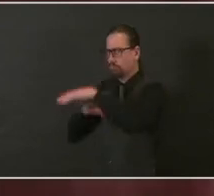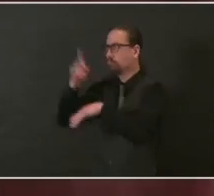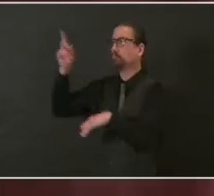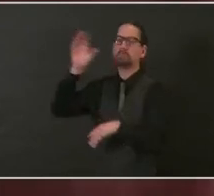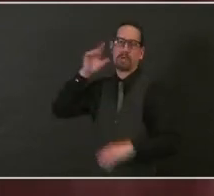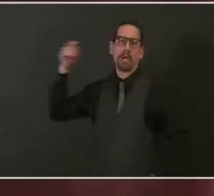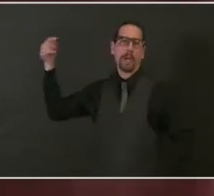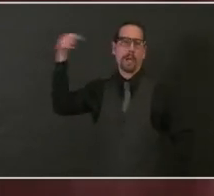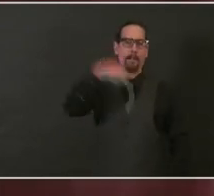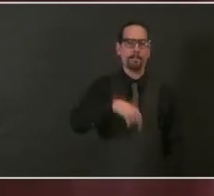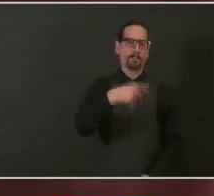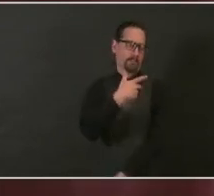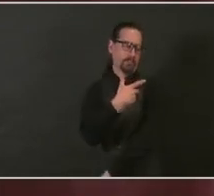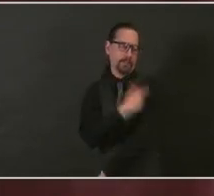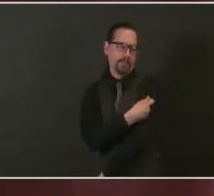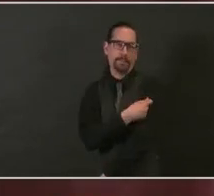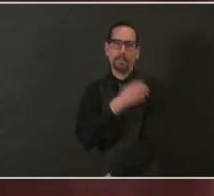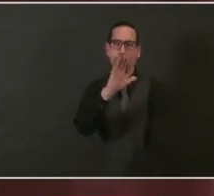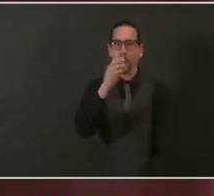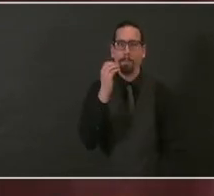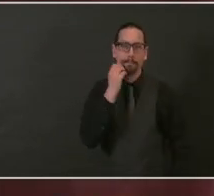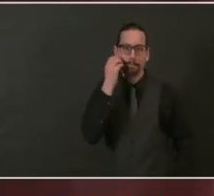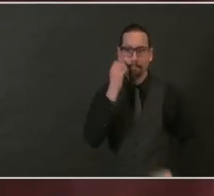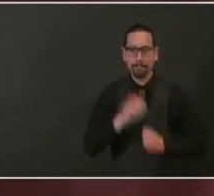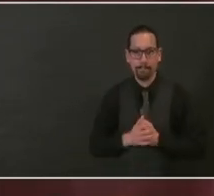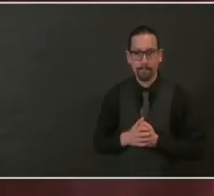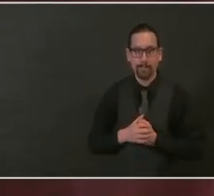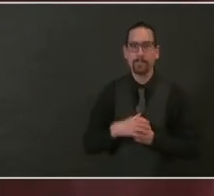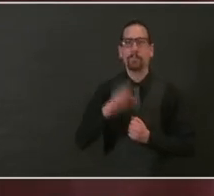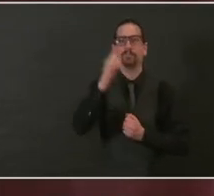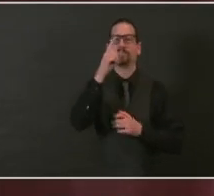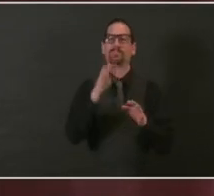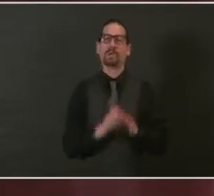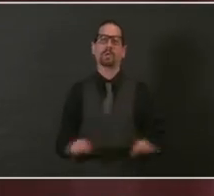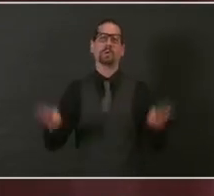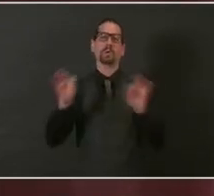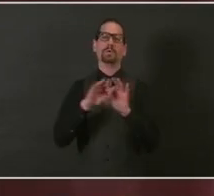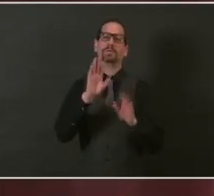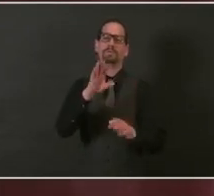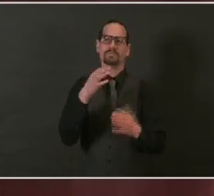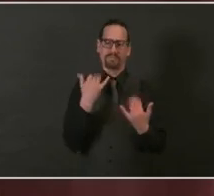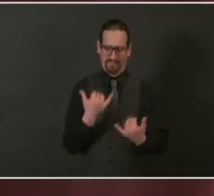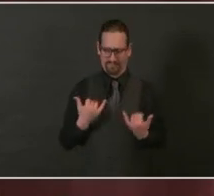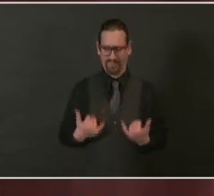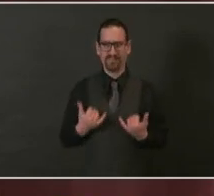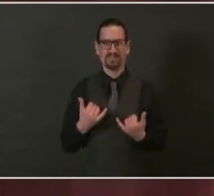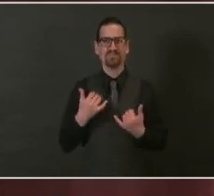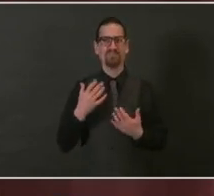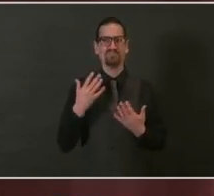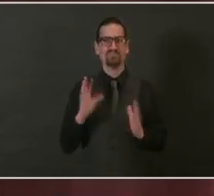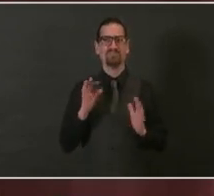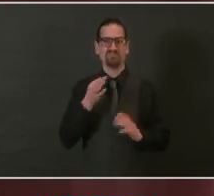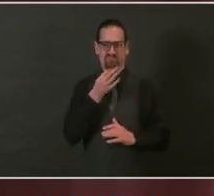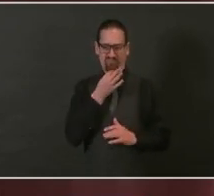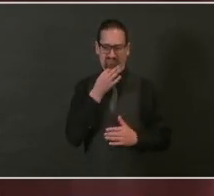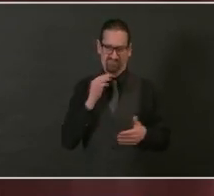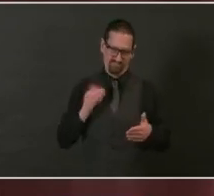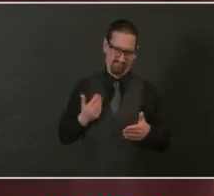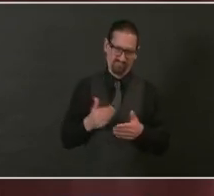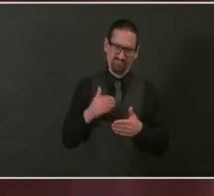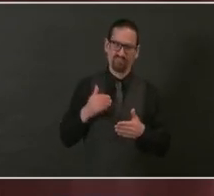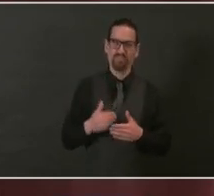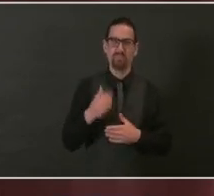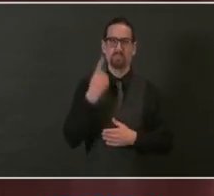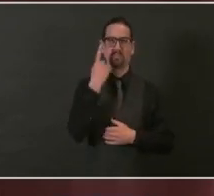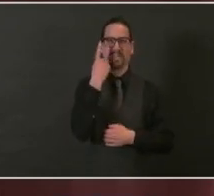the one-year anniversary of our first case in Rhode Island. One year ago Monday, on March 1st, 2020,